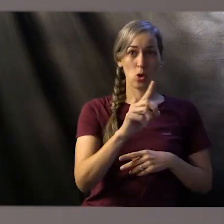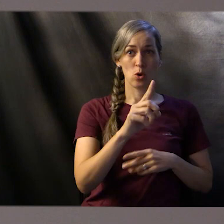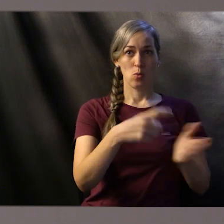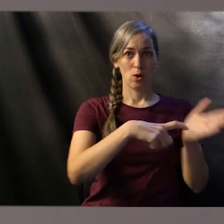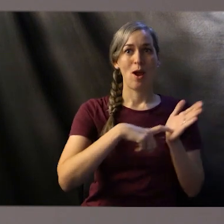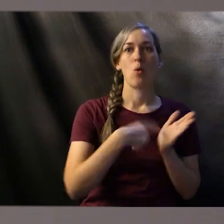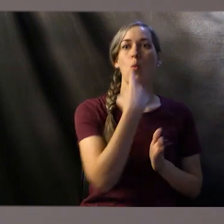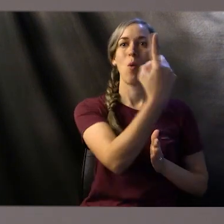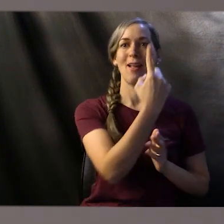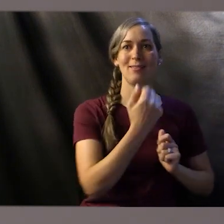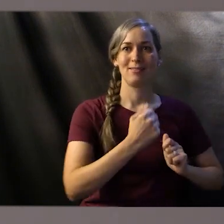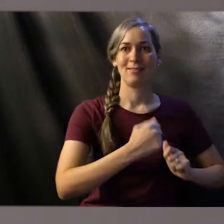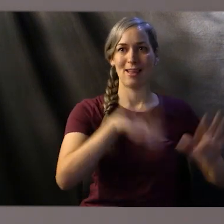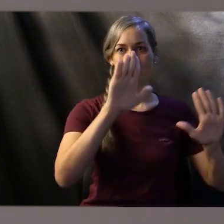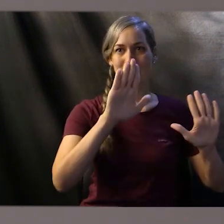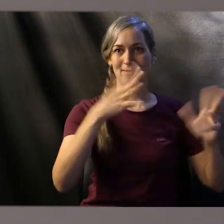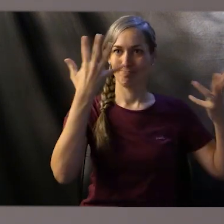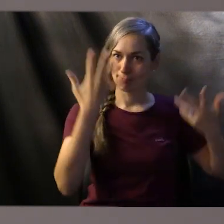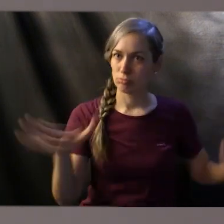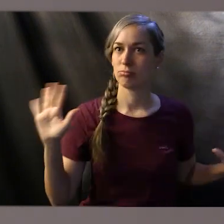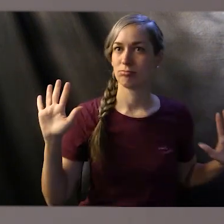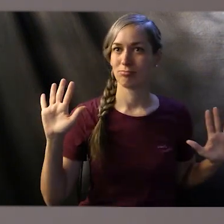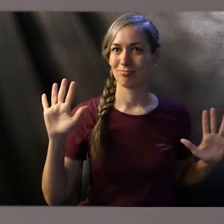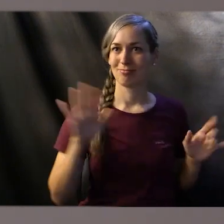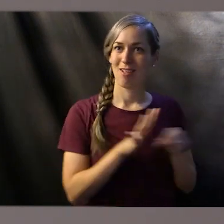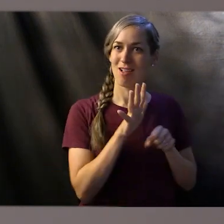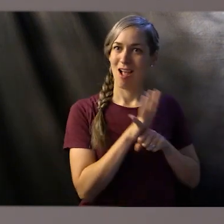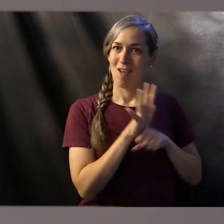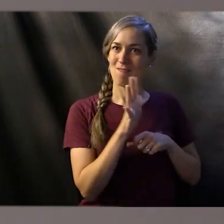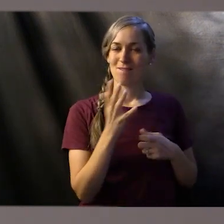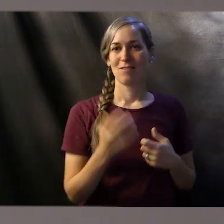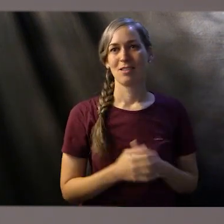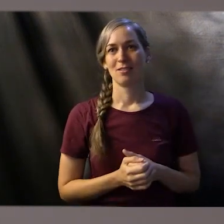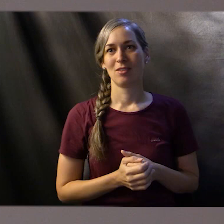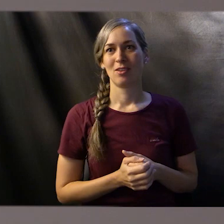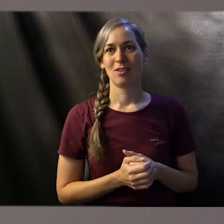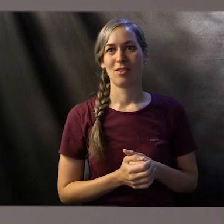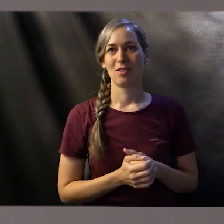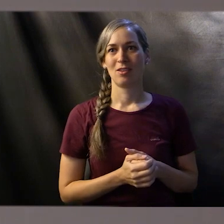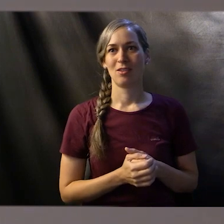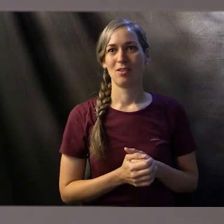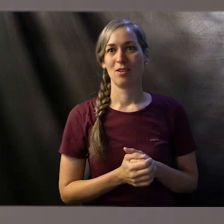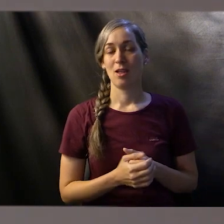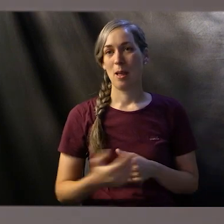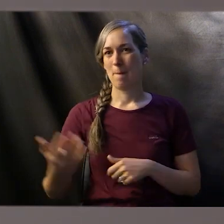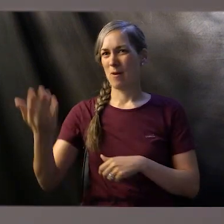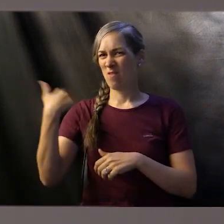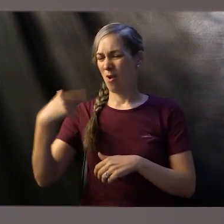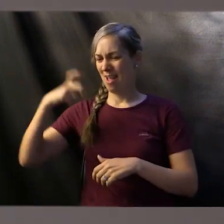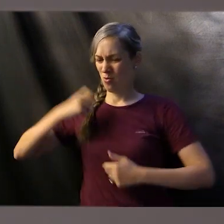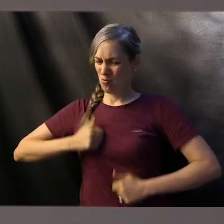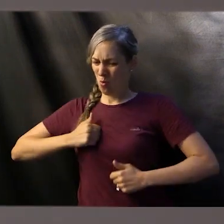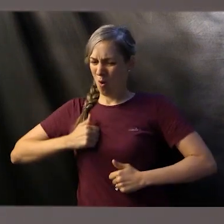only wash once a year and that was to be able to do just one act of worship. But through